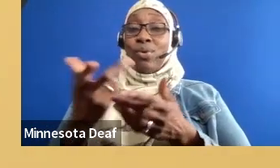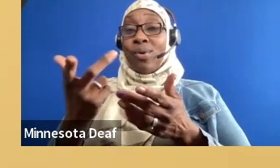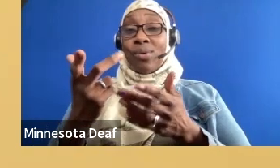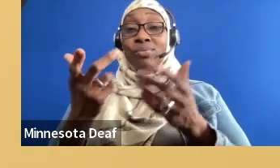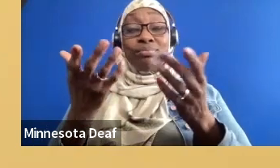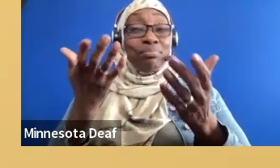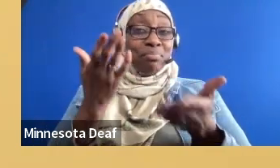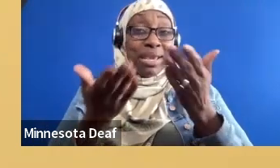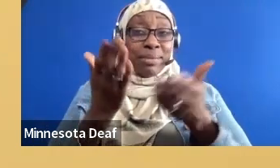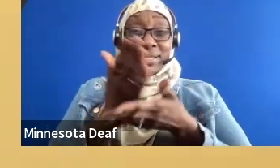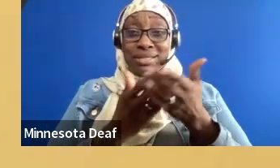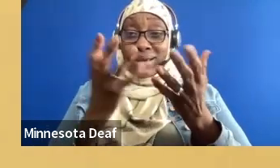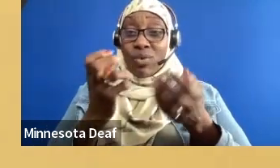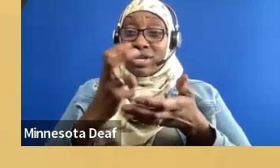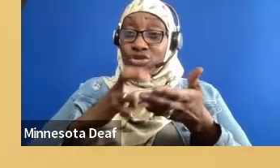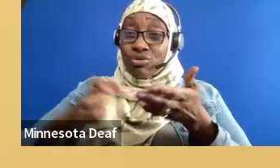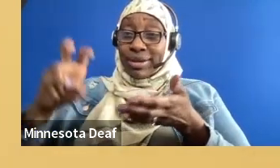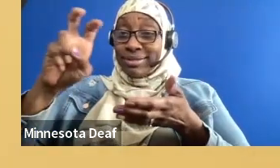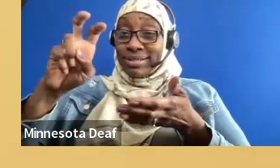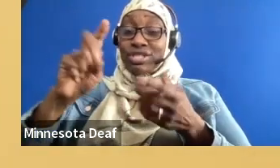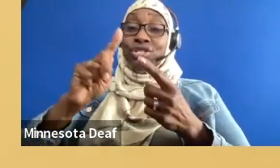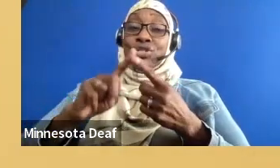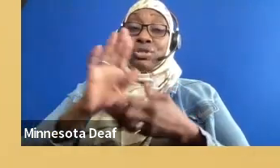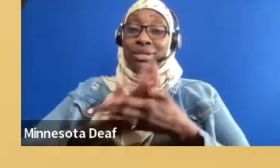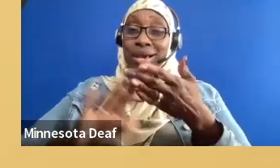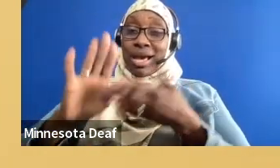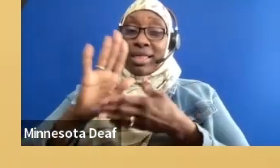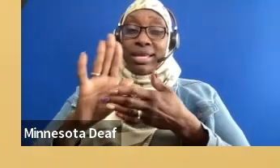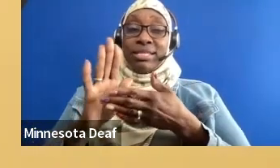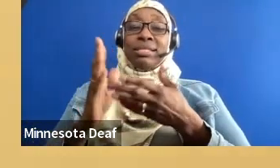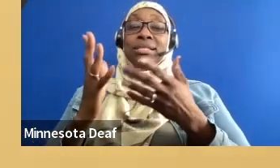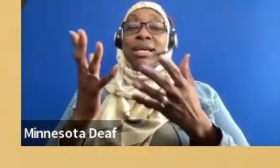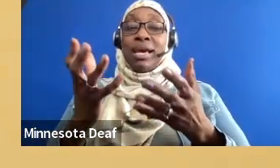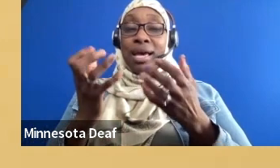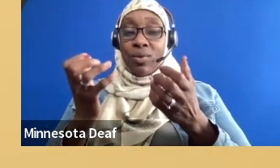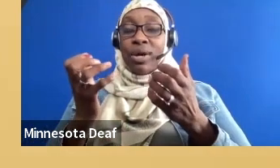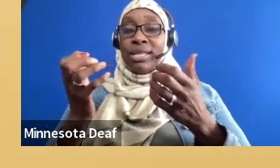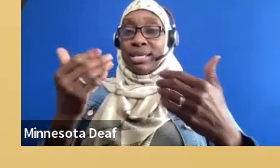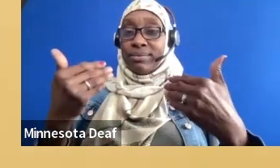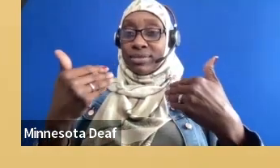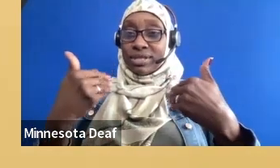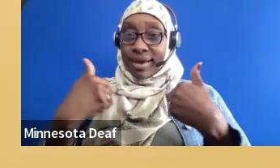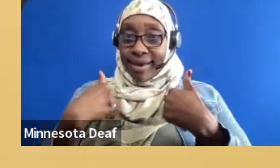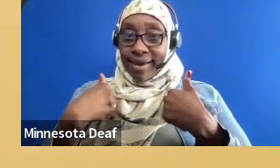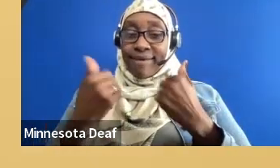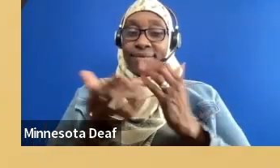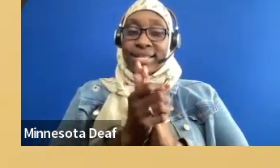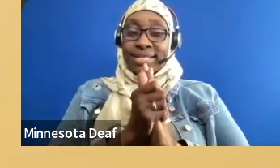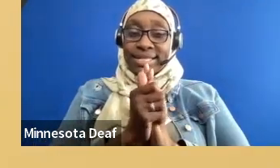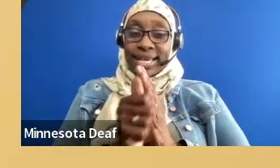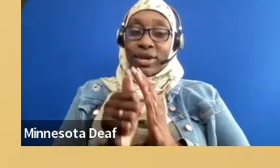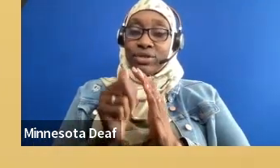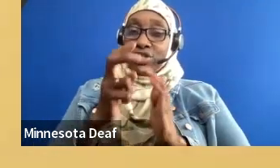with some good memories as well as I want them to start feeling like that they've been transitioned,